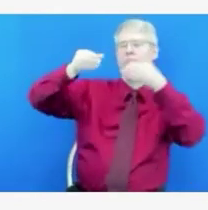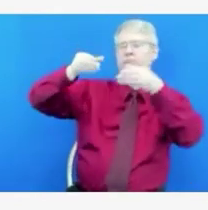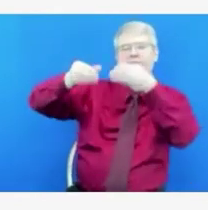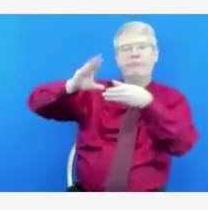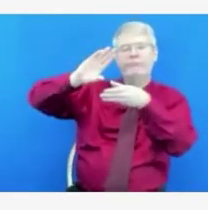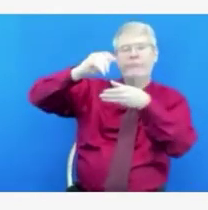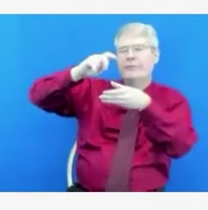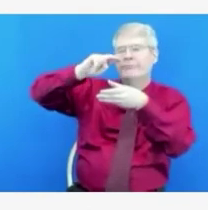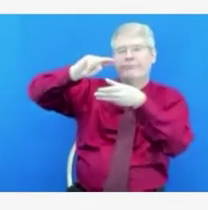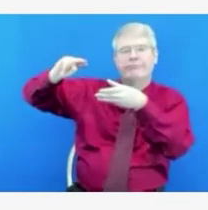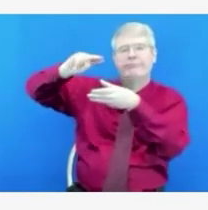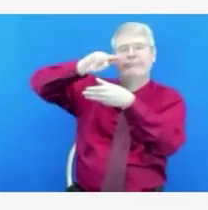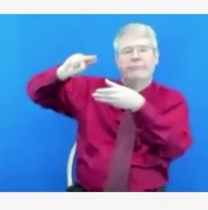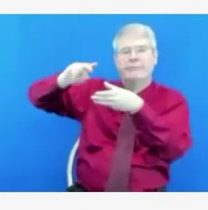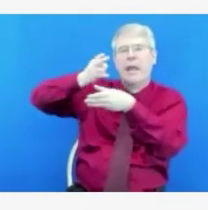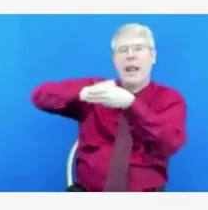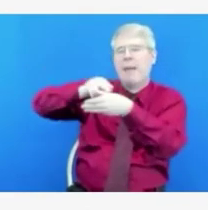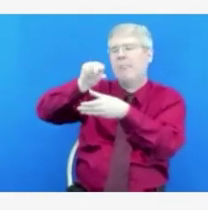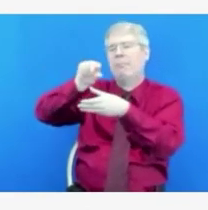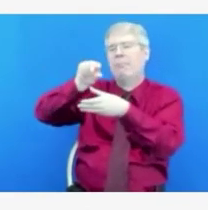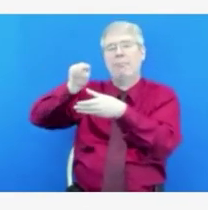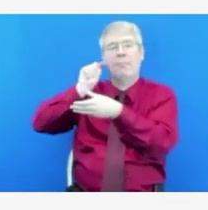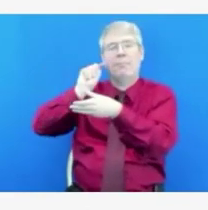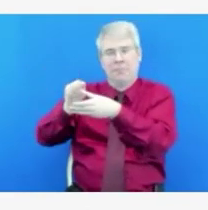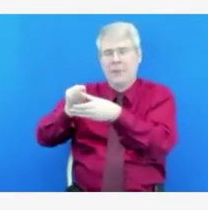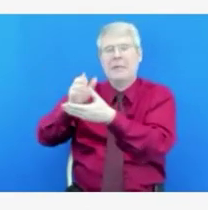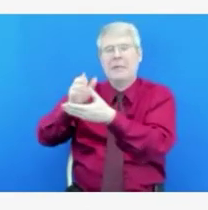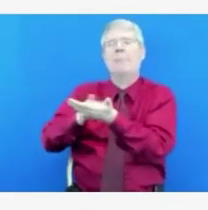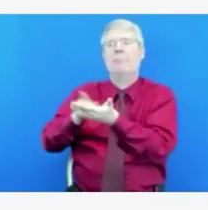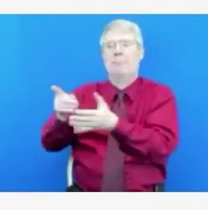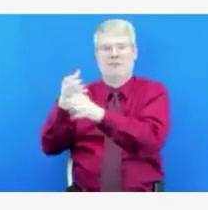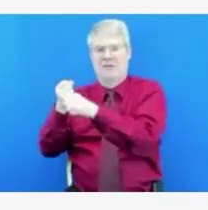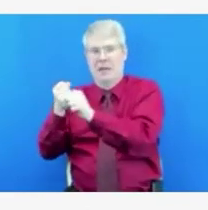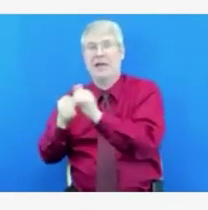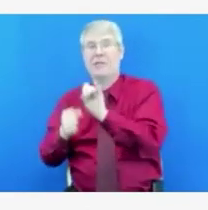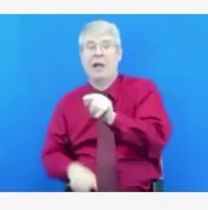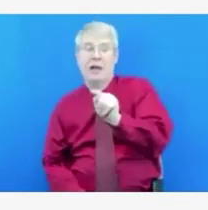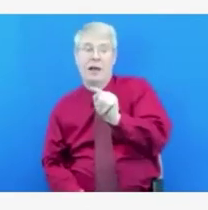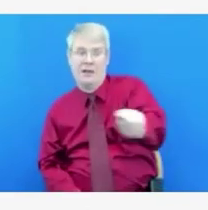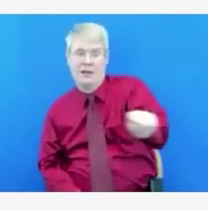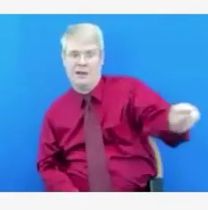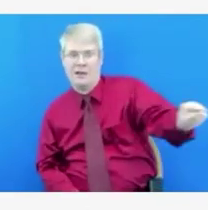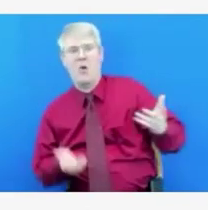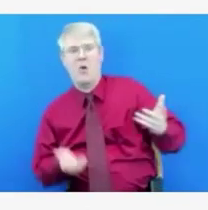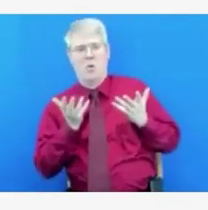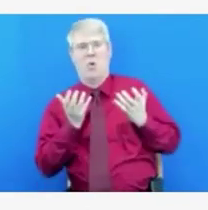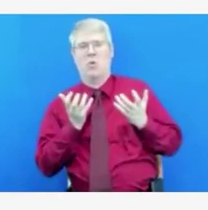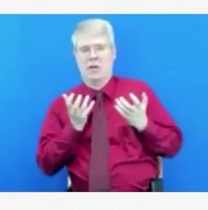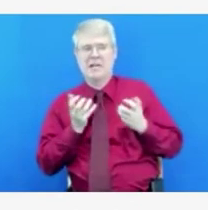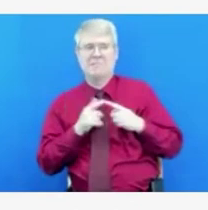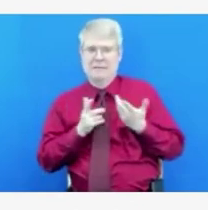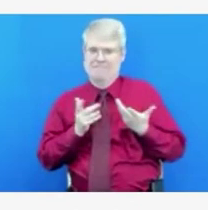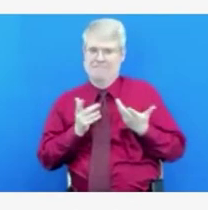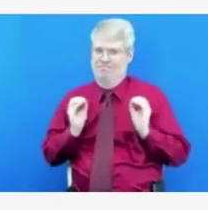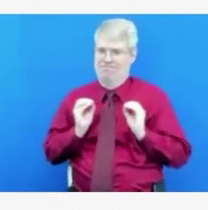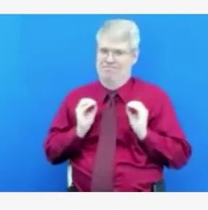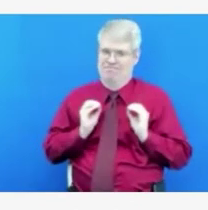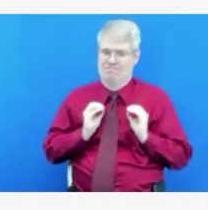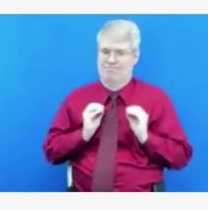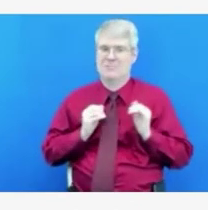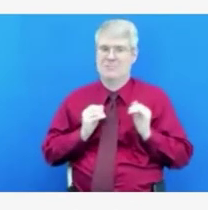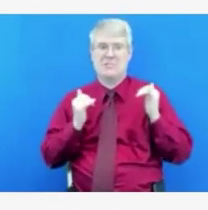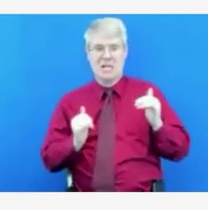on the school-based testing. And then the rest of your question was for Dr. Nemerson, if you'd like to address that about funding